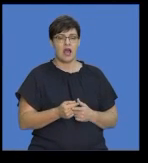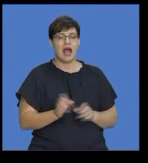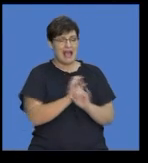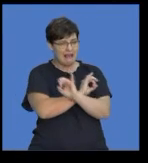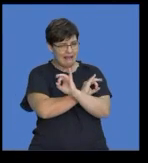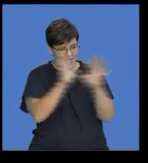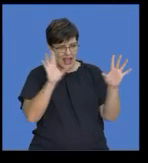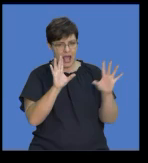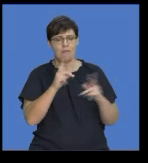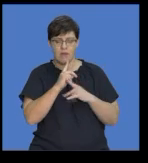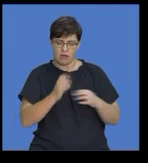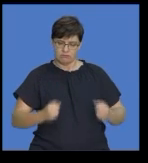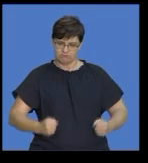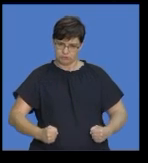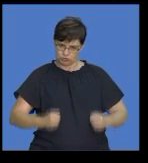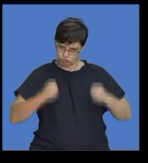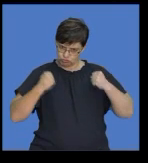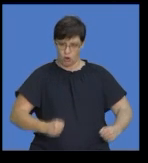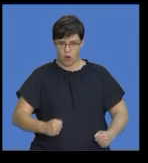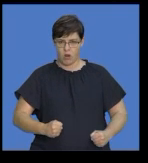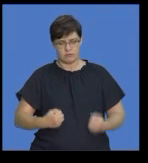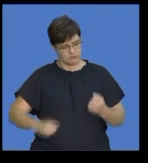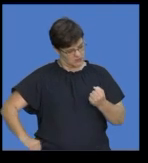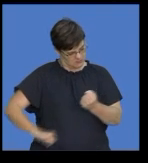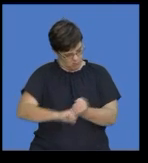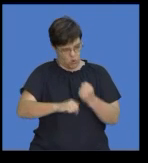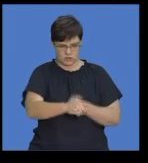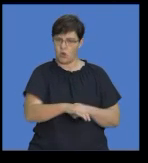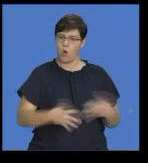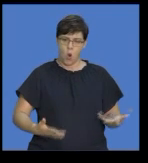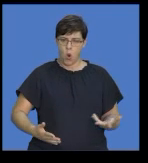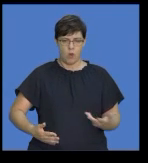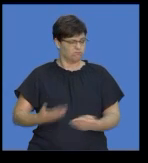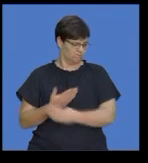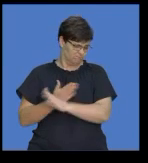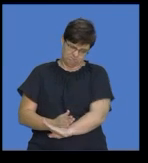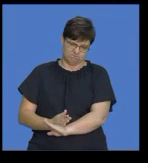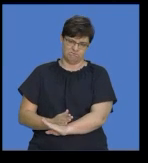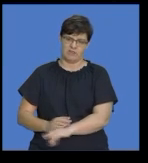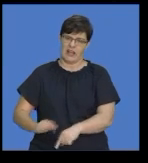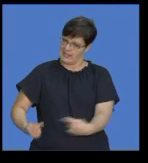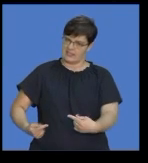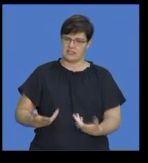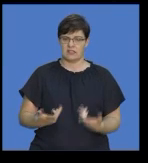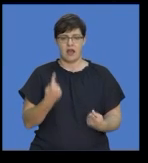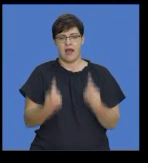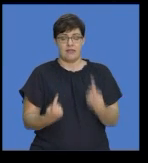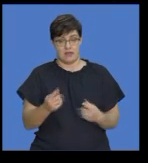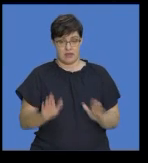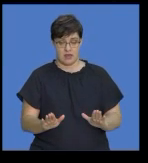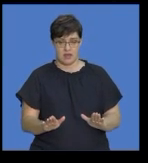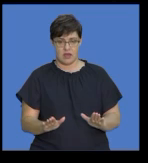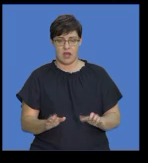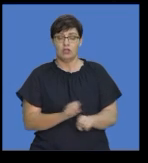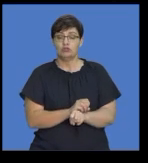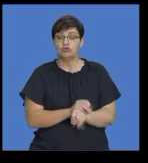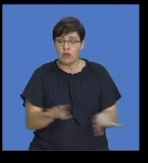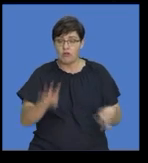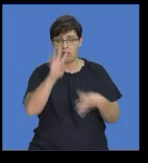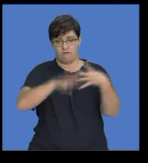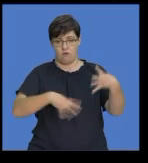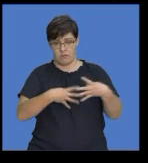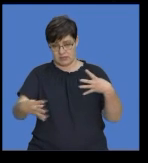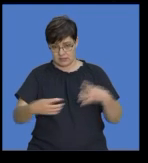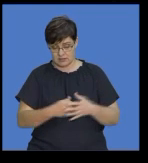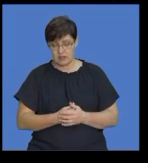position, right? So, you either for or against the topic and it follows a general format. The purpose is both to educate